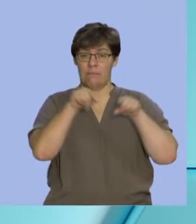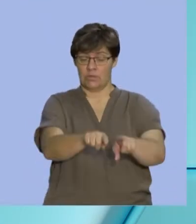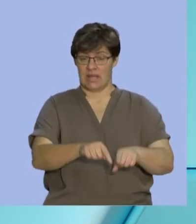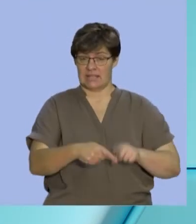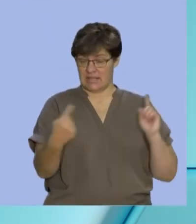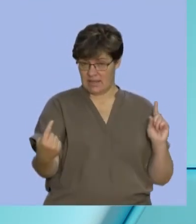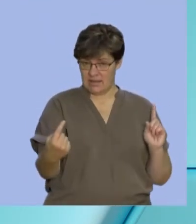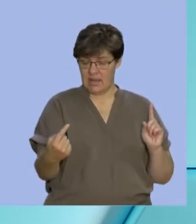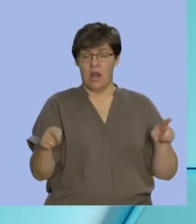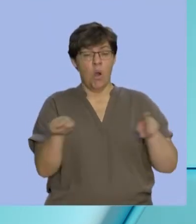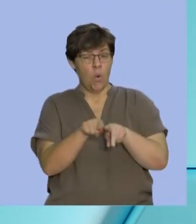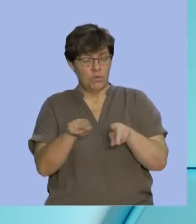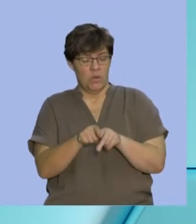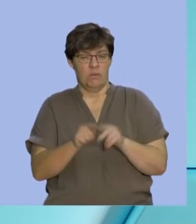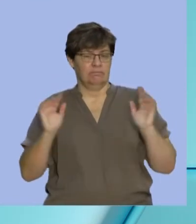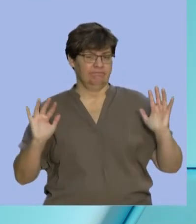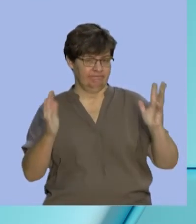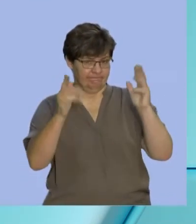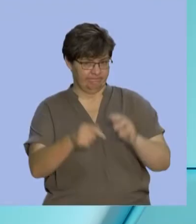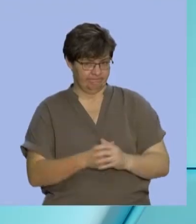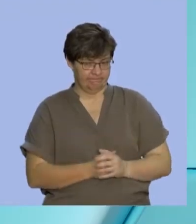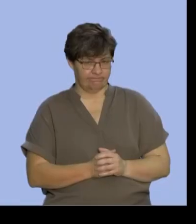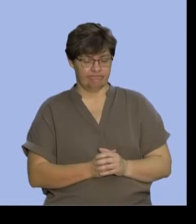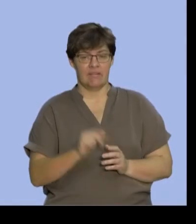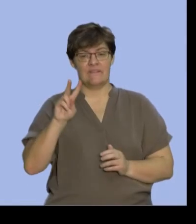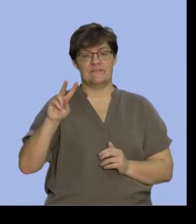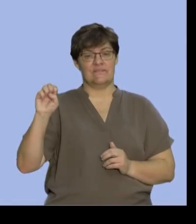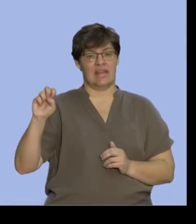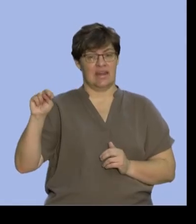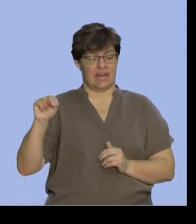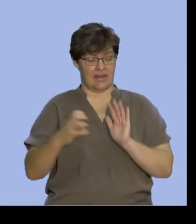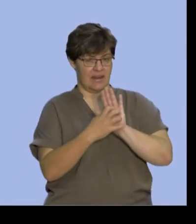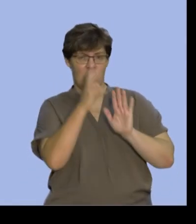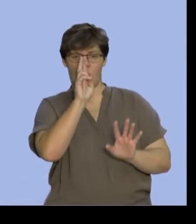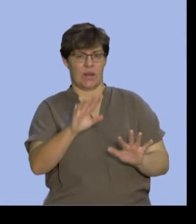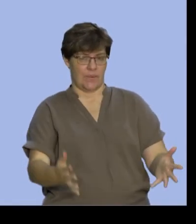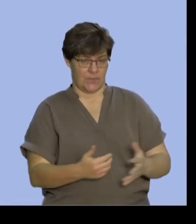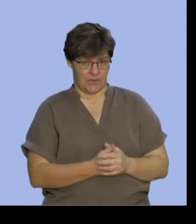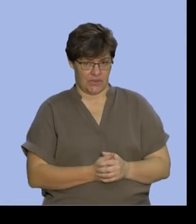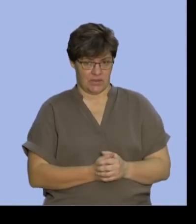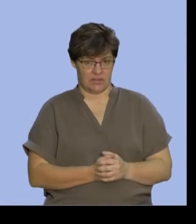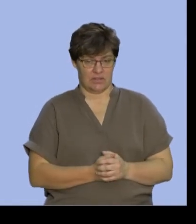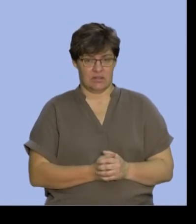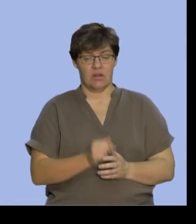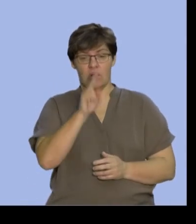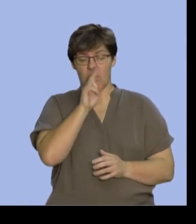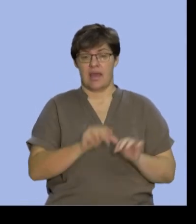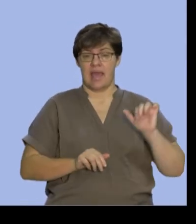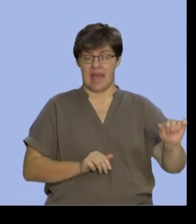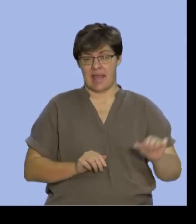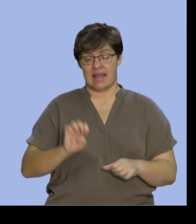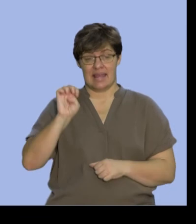and complementary but let's have a look at what the Venn diagram looks like. So if we look at A and E